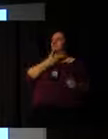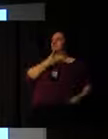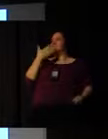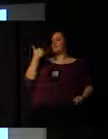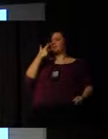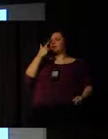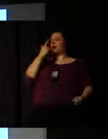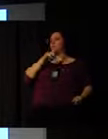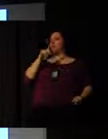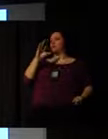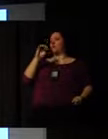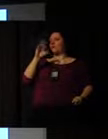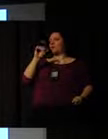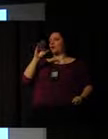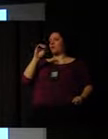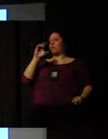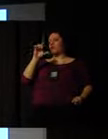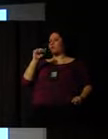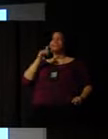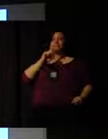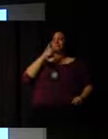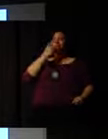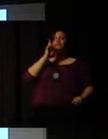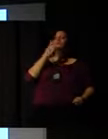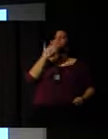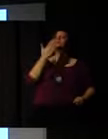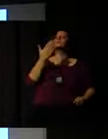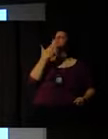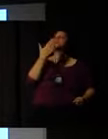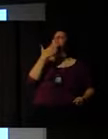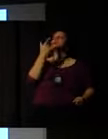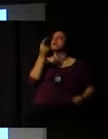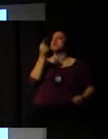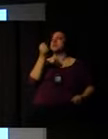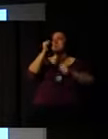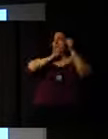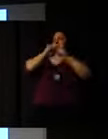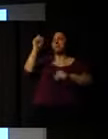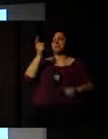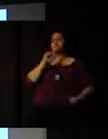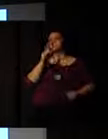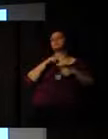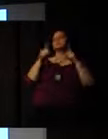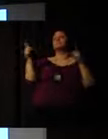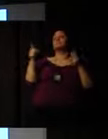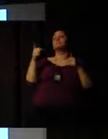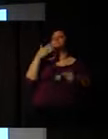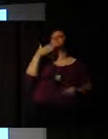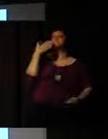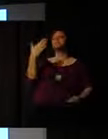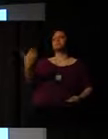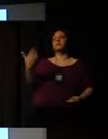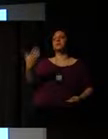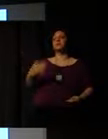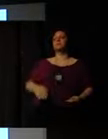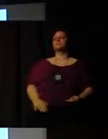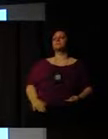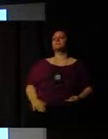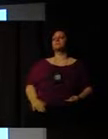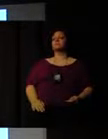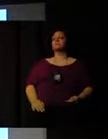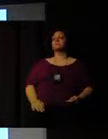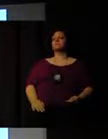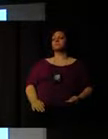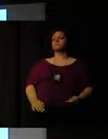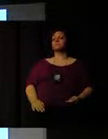not just about asking them to give your money into your organization. But maybe what you can do is ask them to give some of their workers on